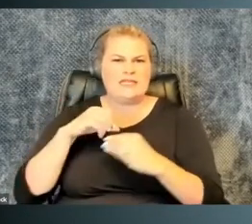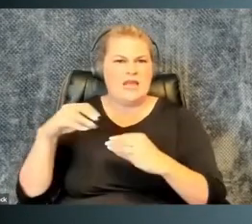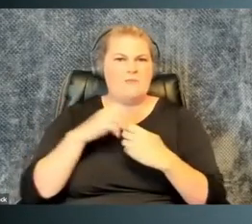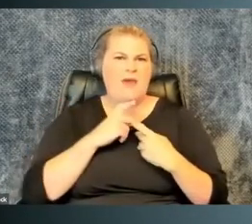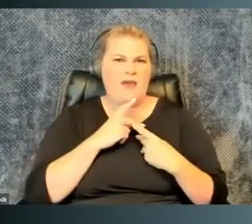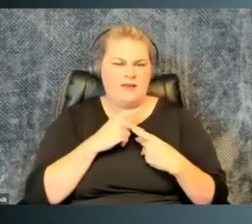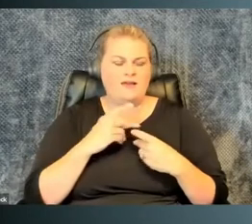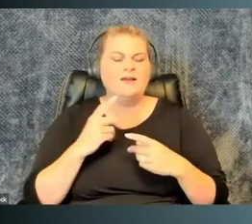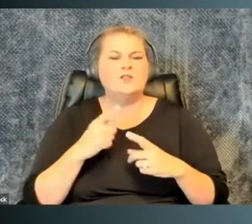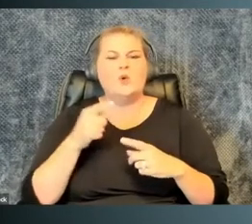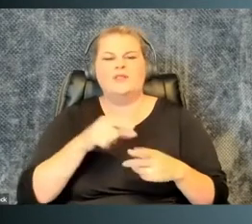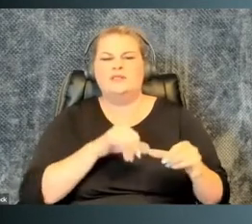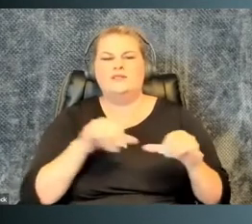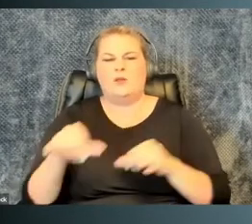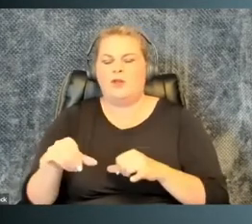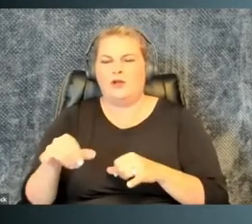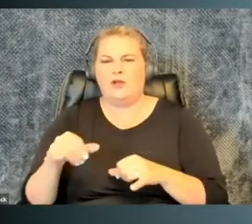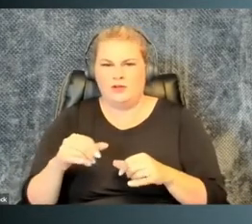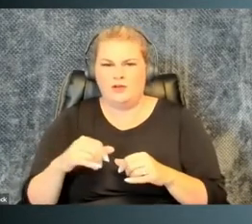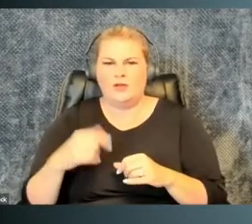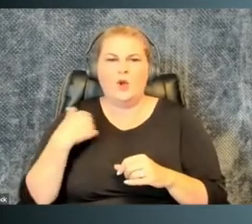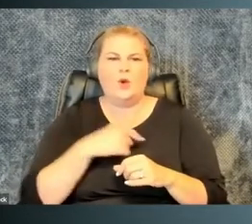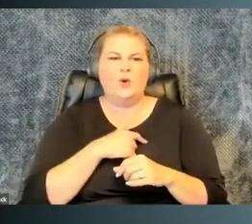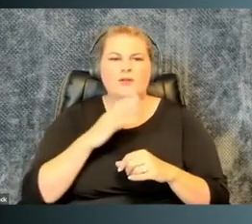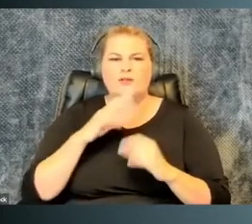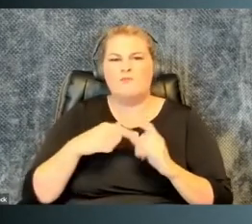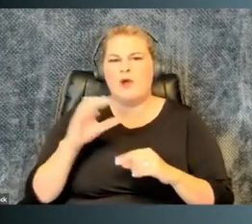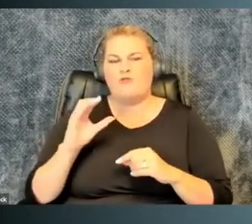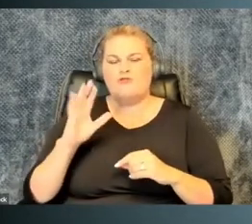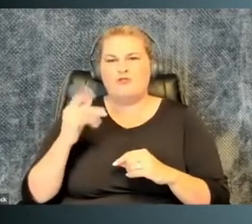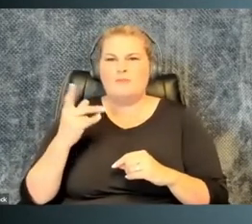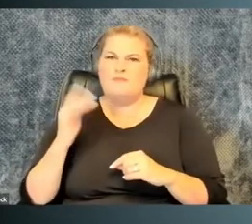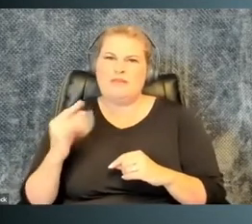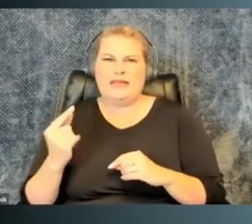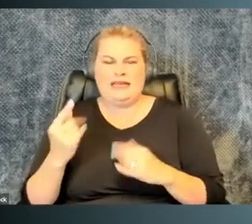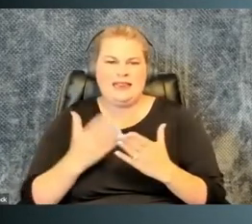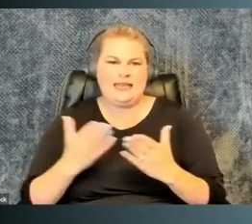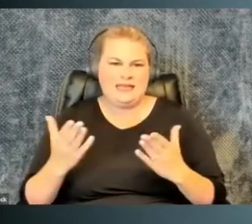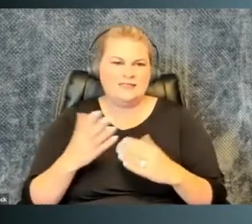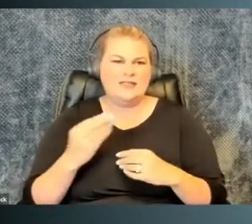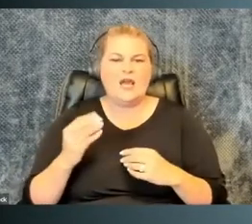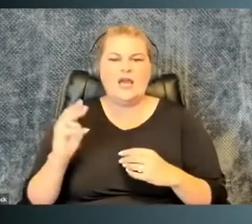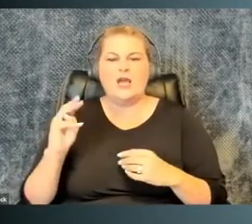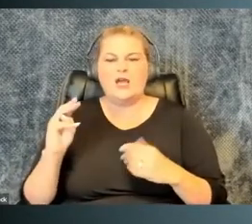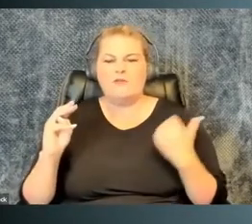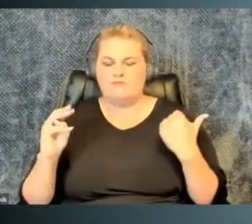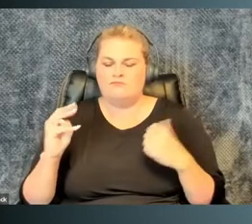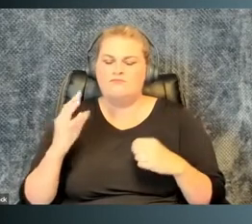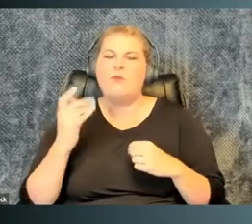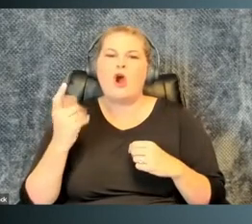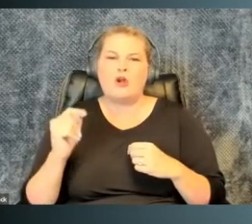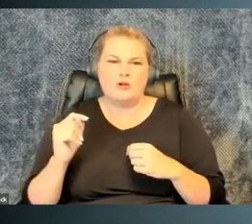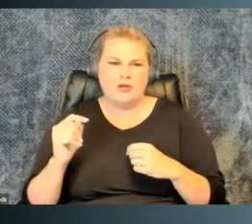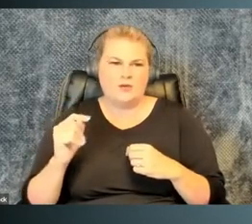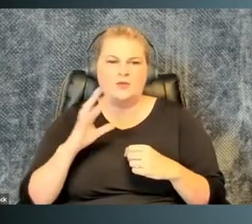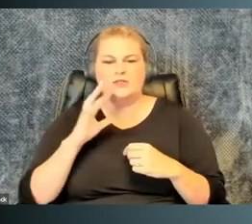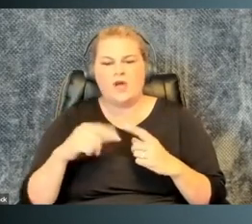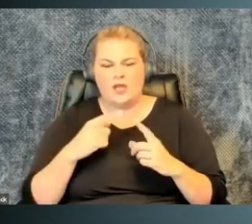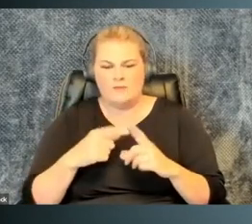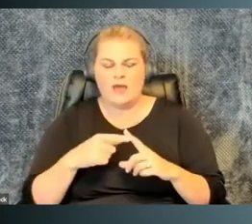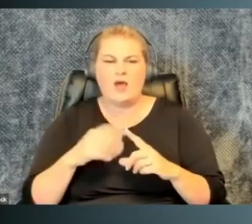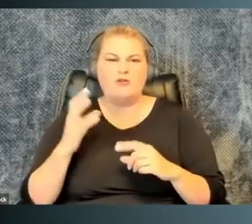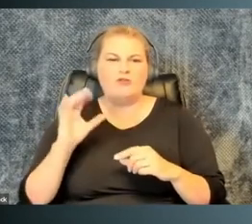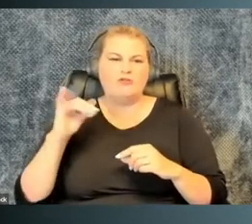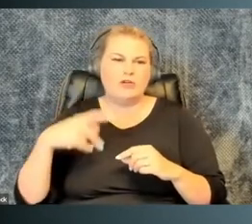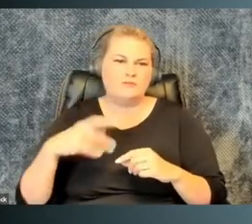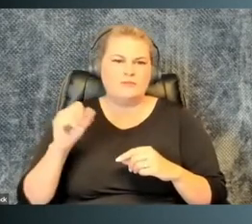studies about queering things. This is a similar term in disability studies about cripping things. And Margaret Price, of course,